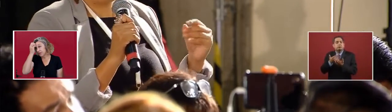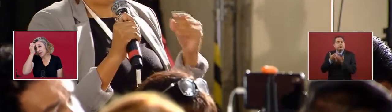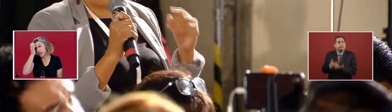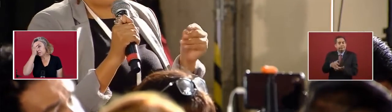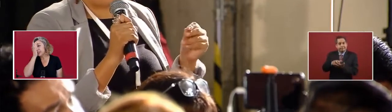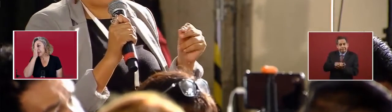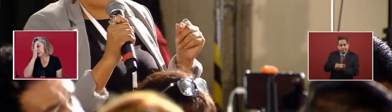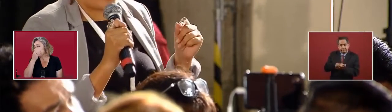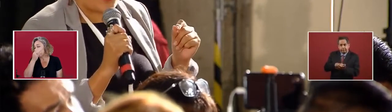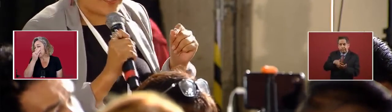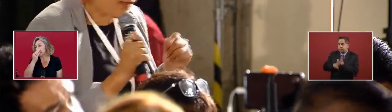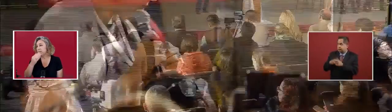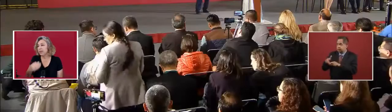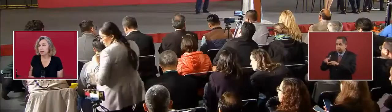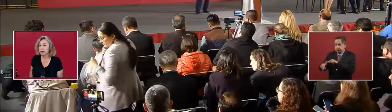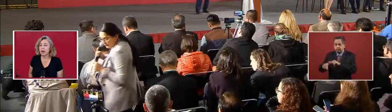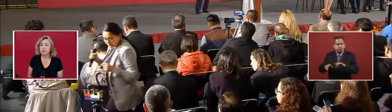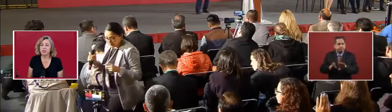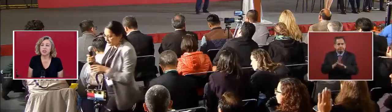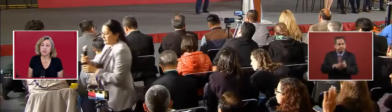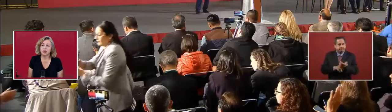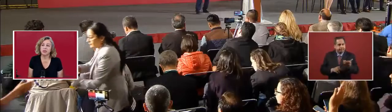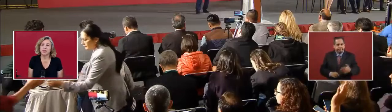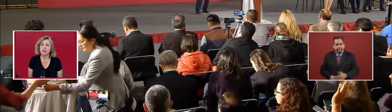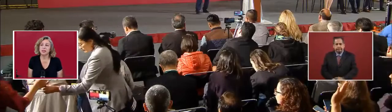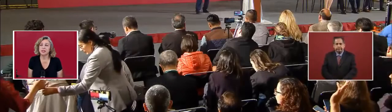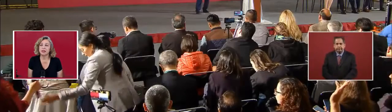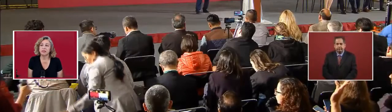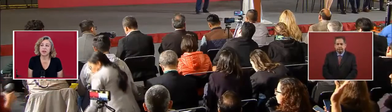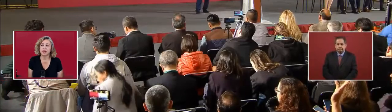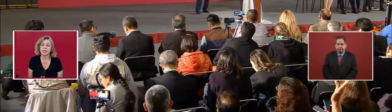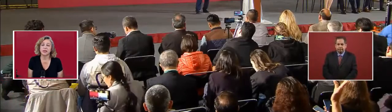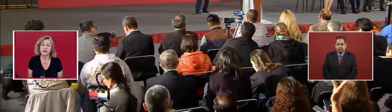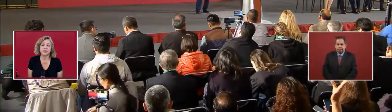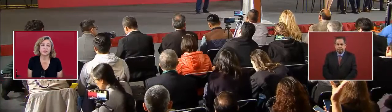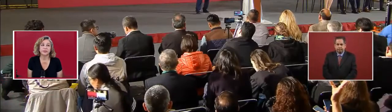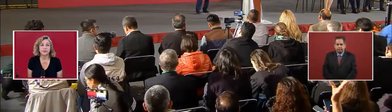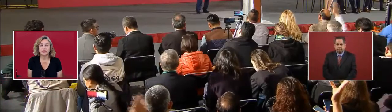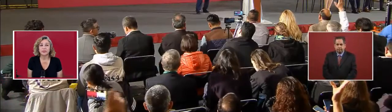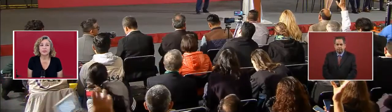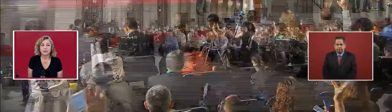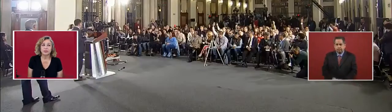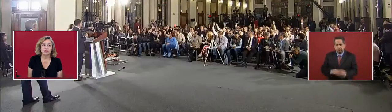And how much do you plan to save for next year?